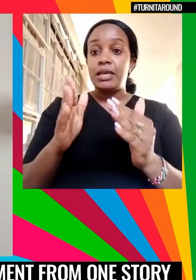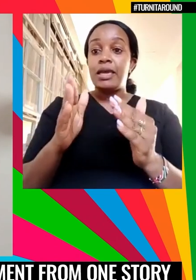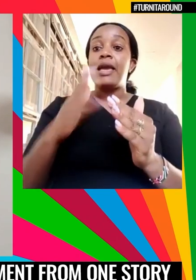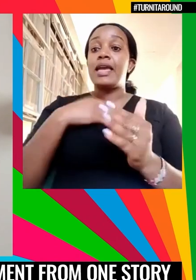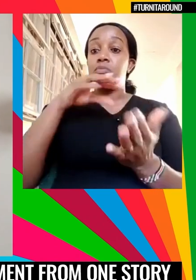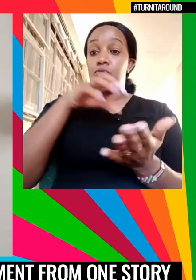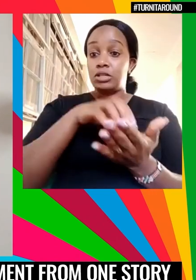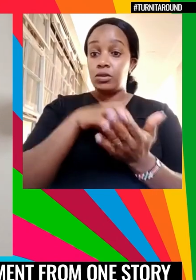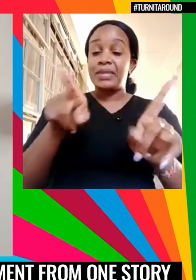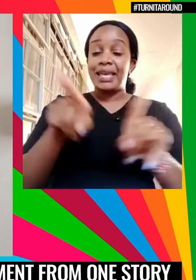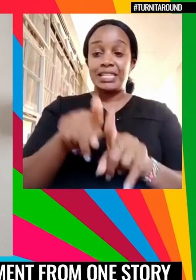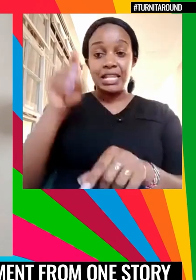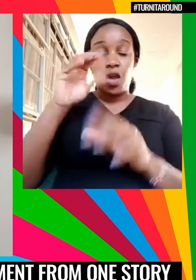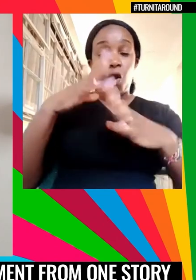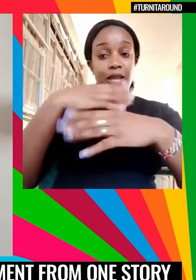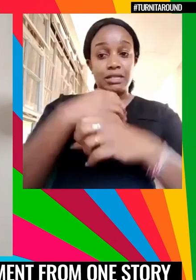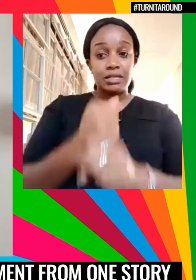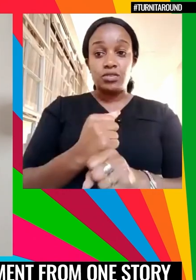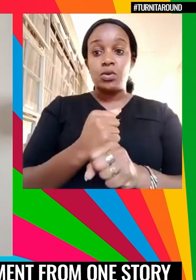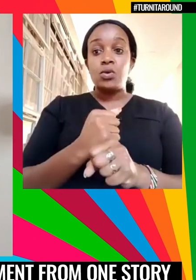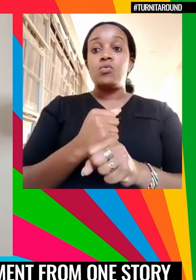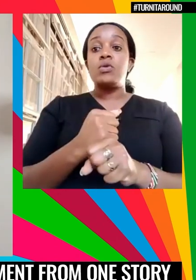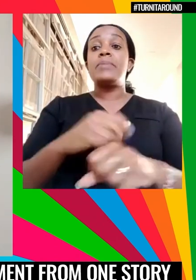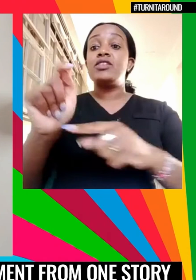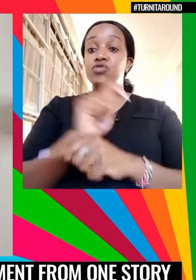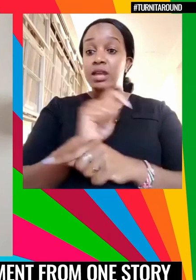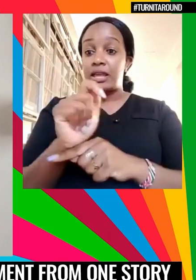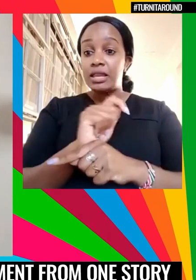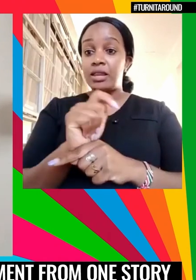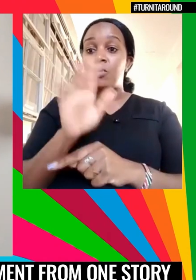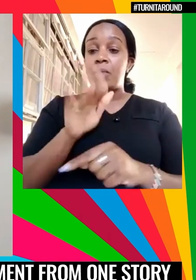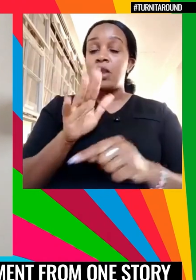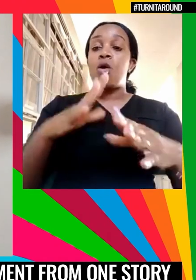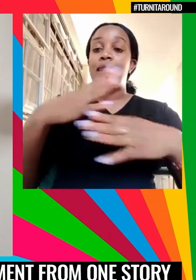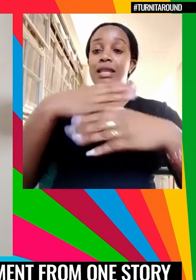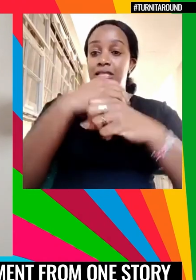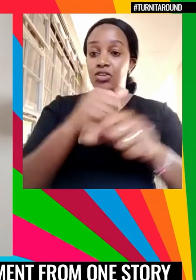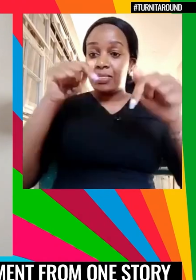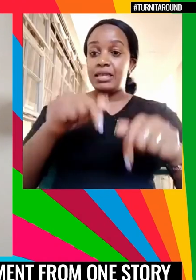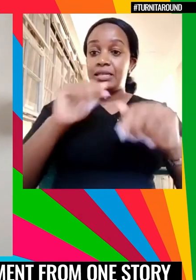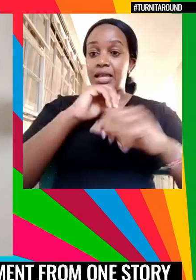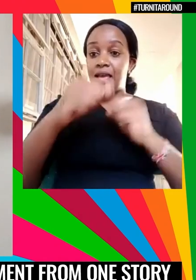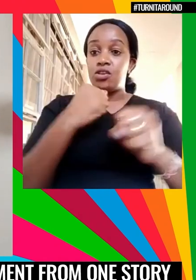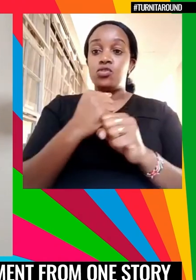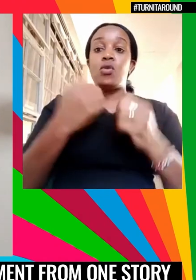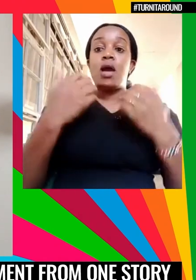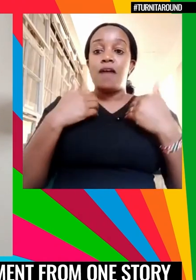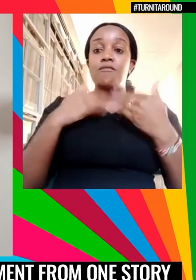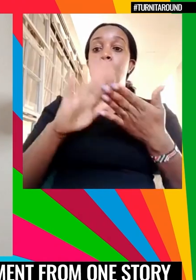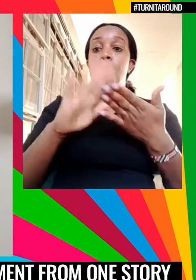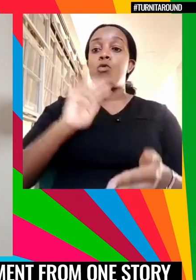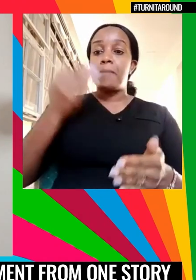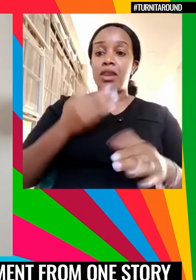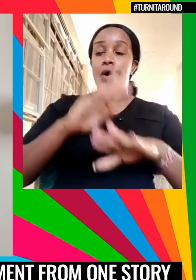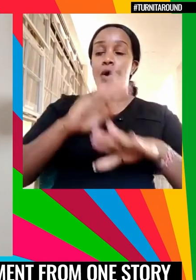educating the management of corporate organizations this year on what it means to have women in leadership positions and ways to prioritize